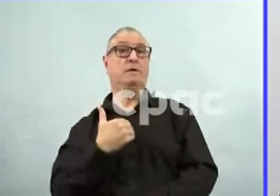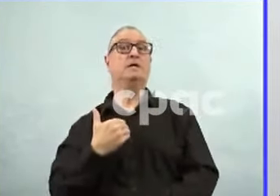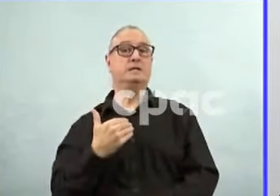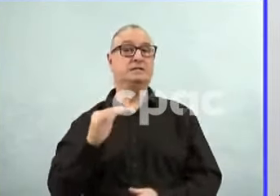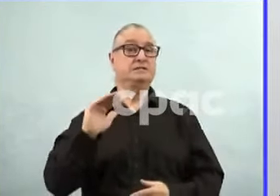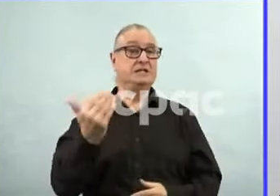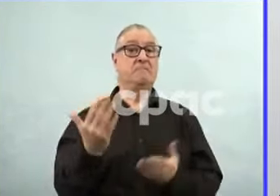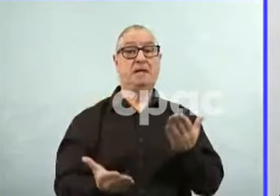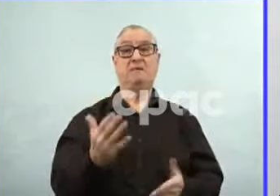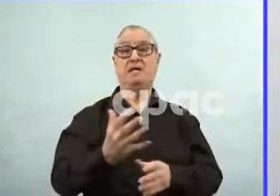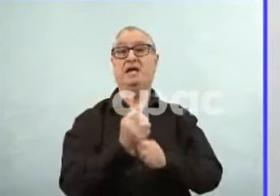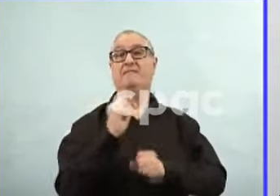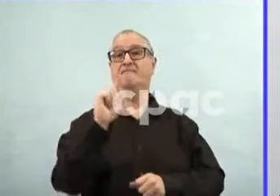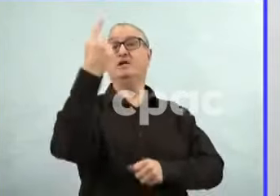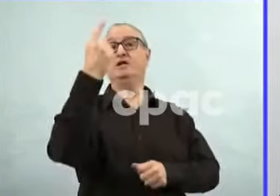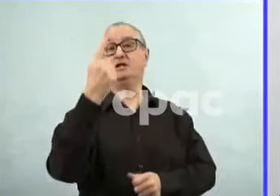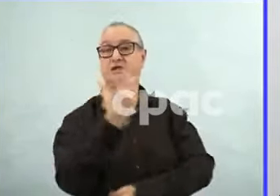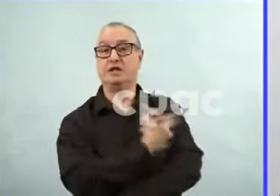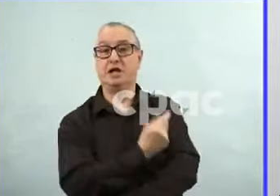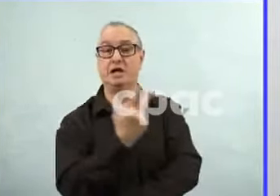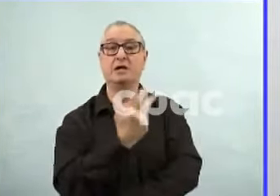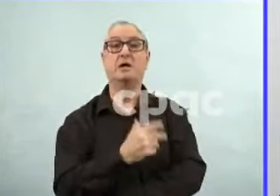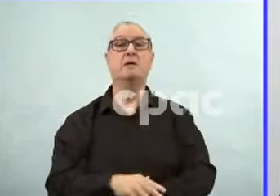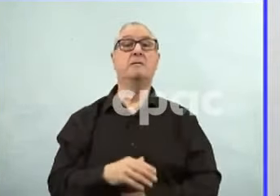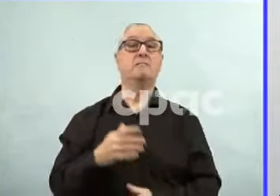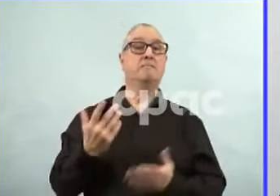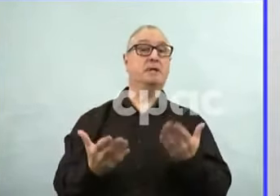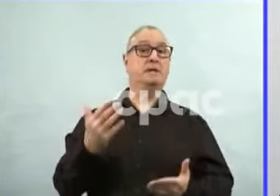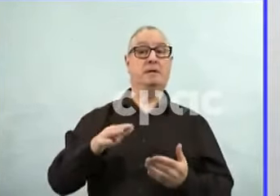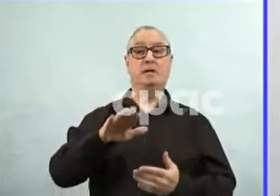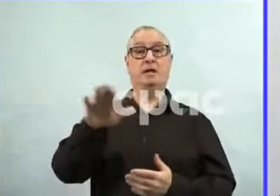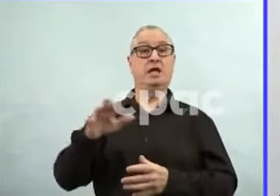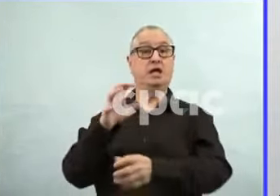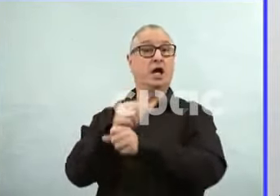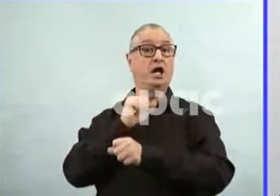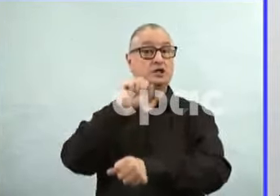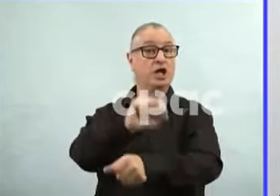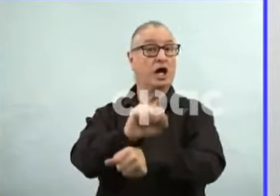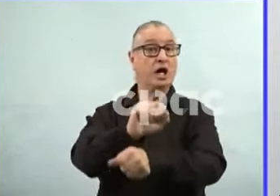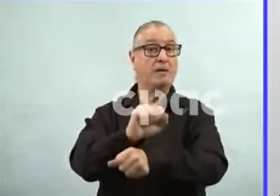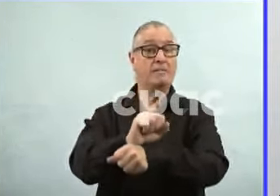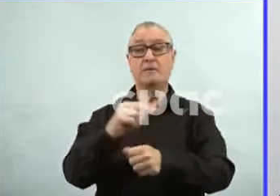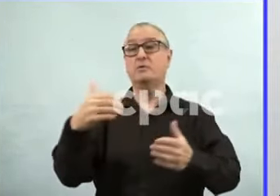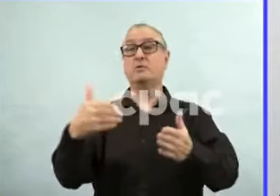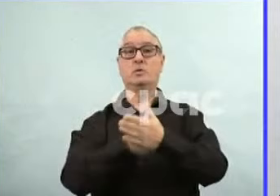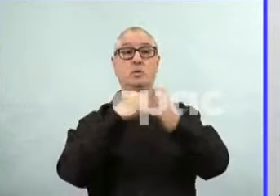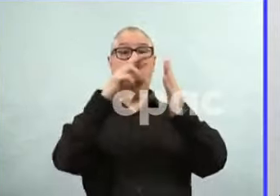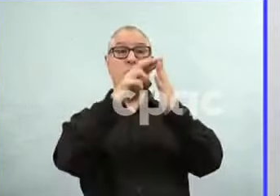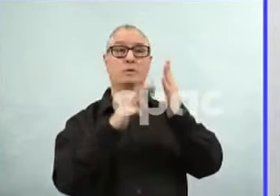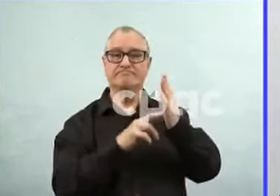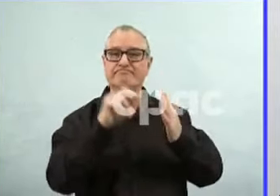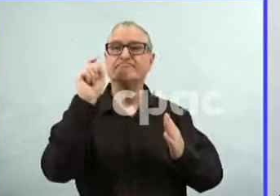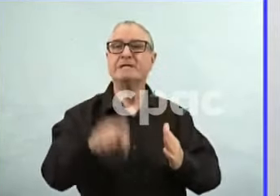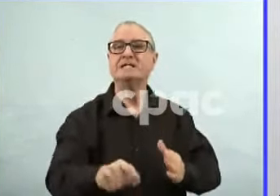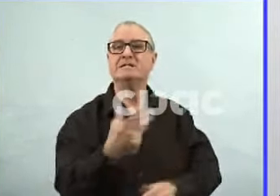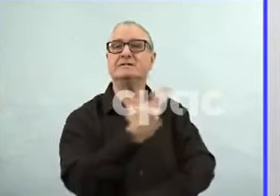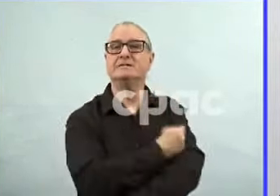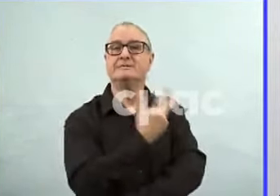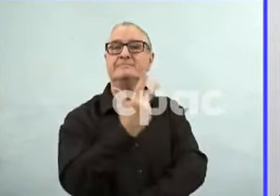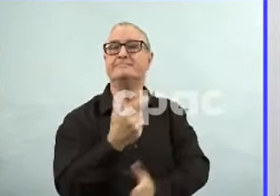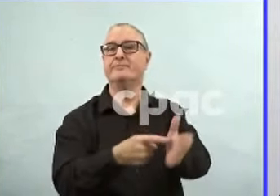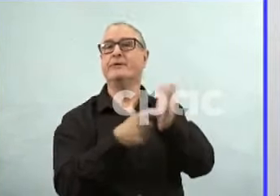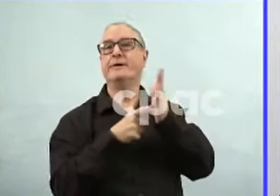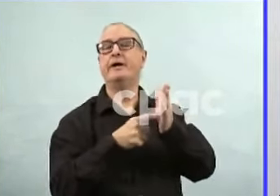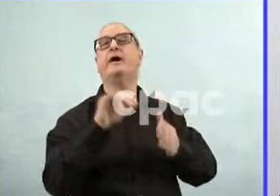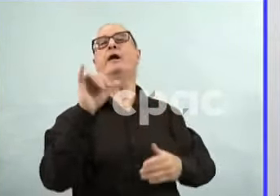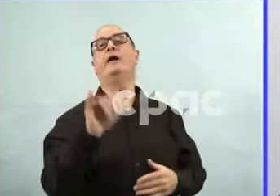or because of a new employment or something like that, there's new requirements on them. And so you do have individuals who, because of new